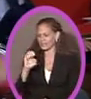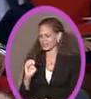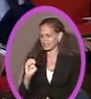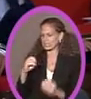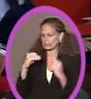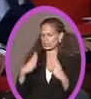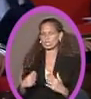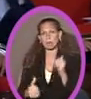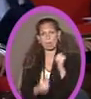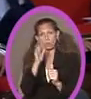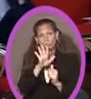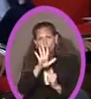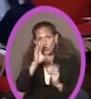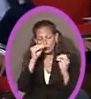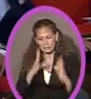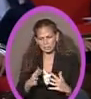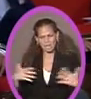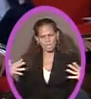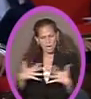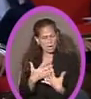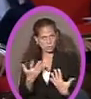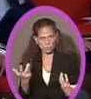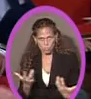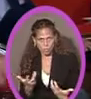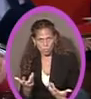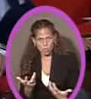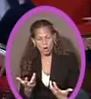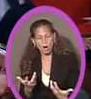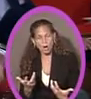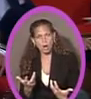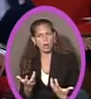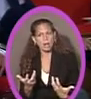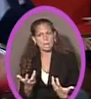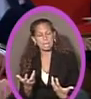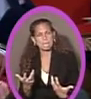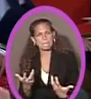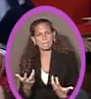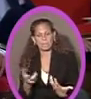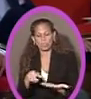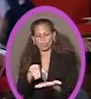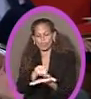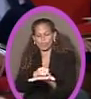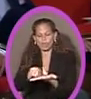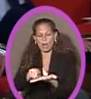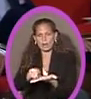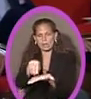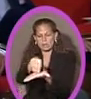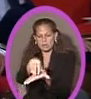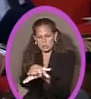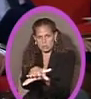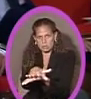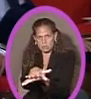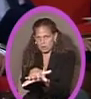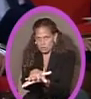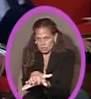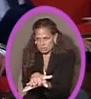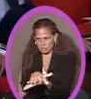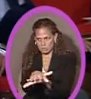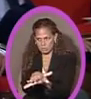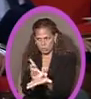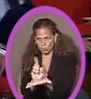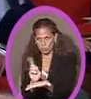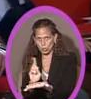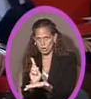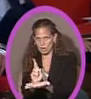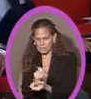the majority of your teachers, the real fear is that there is nothing in writing. There is no specification of how we will be advanced